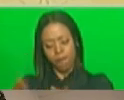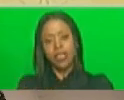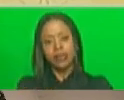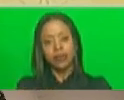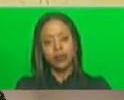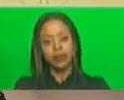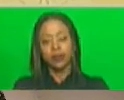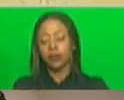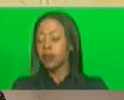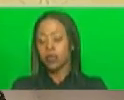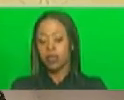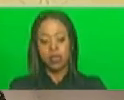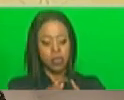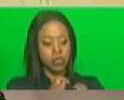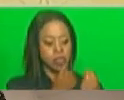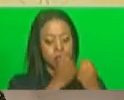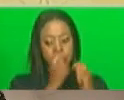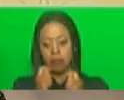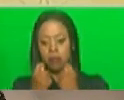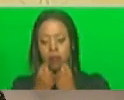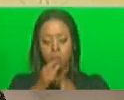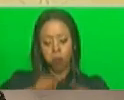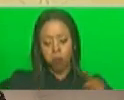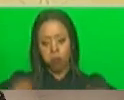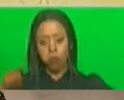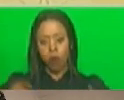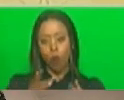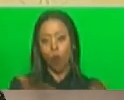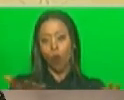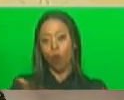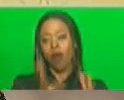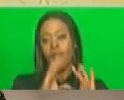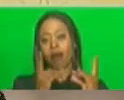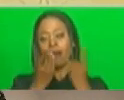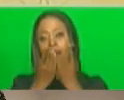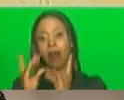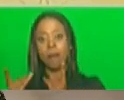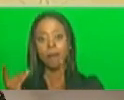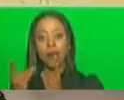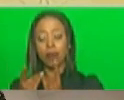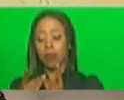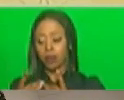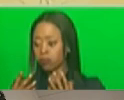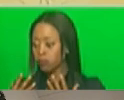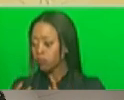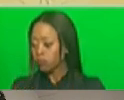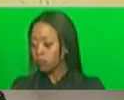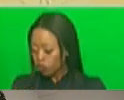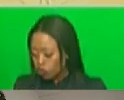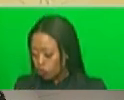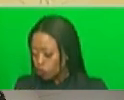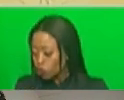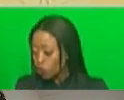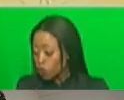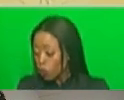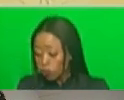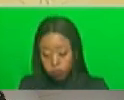multidisciplinary teams in government were activated to address these incidents